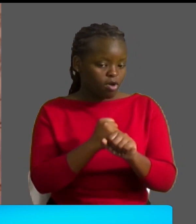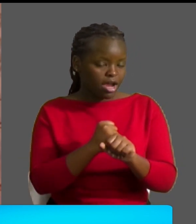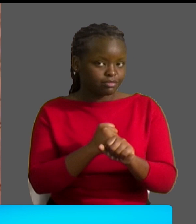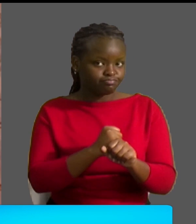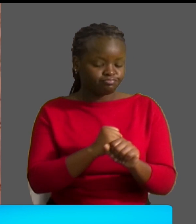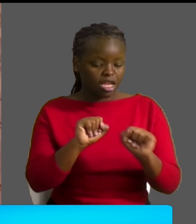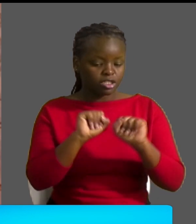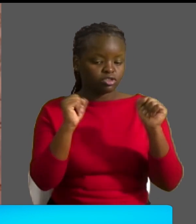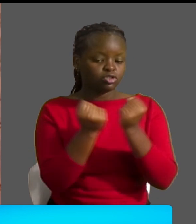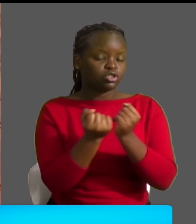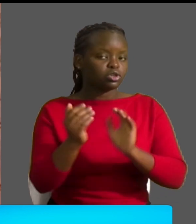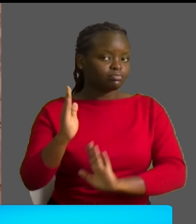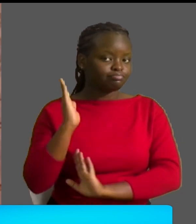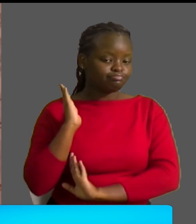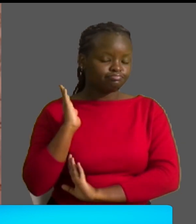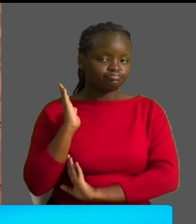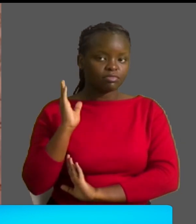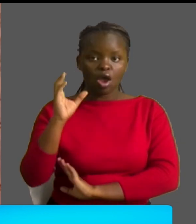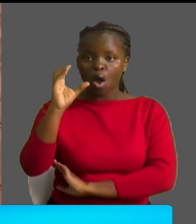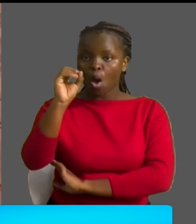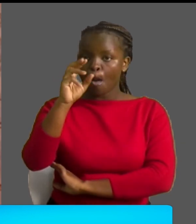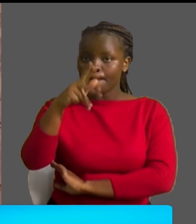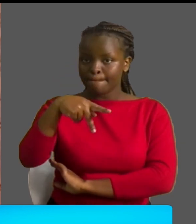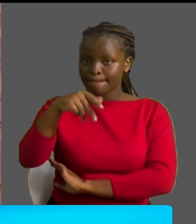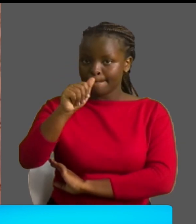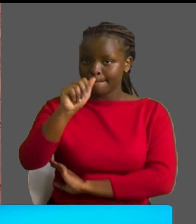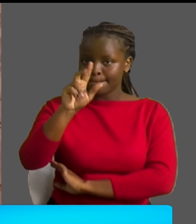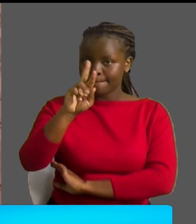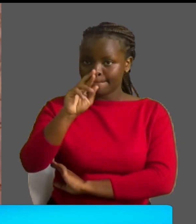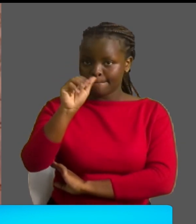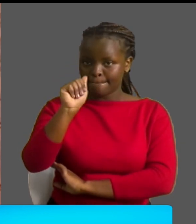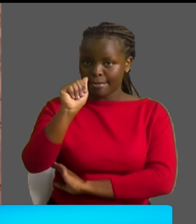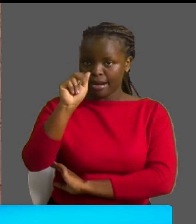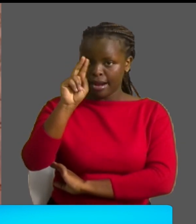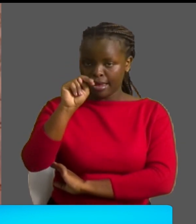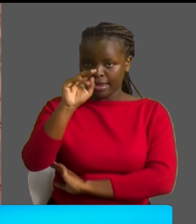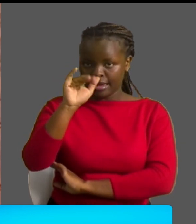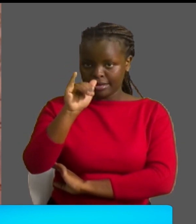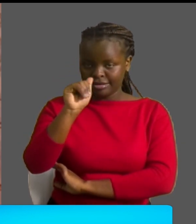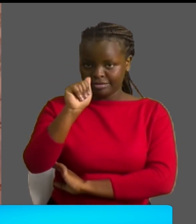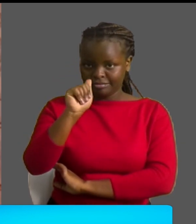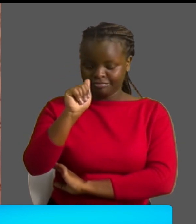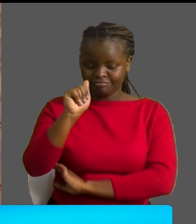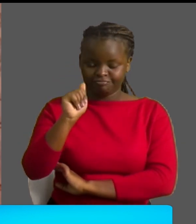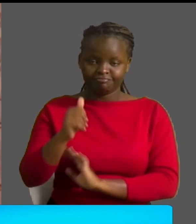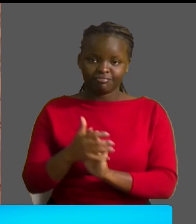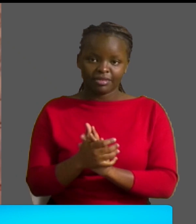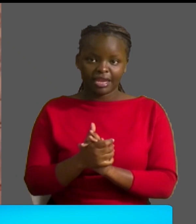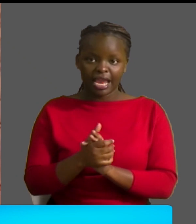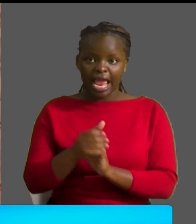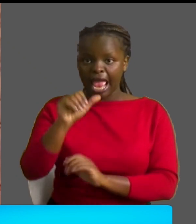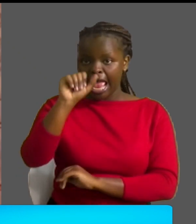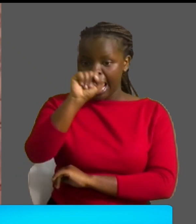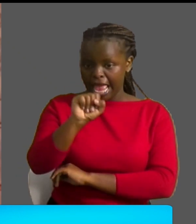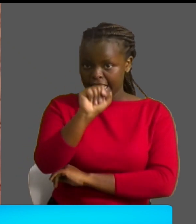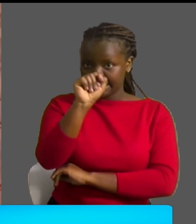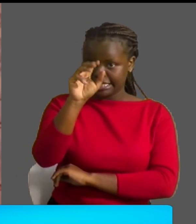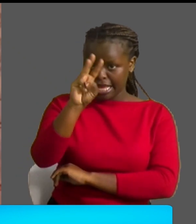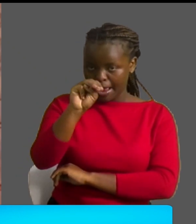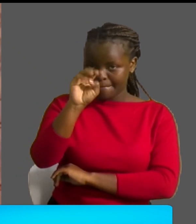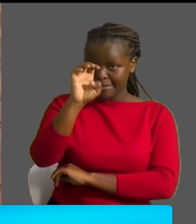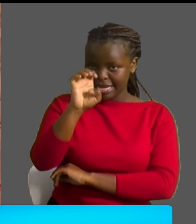Oparanya, Ministry of Cooperatives and Micro, Small and Medium Enterprise Development.